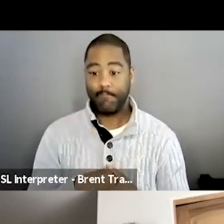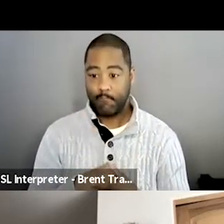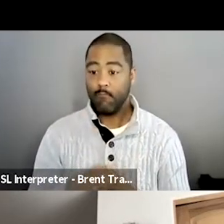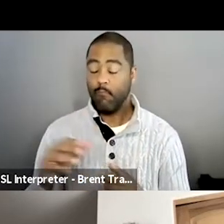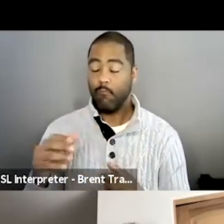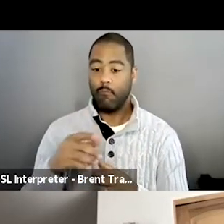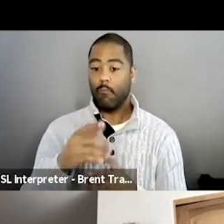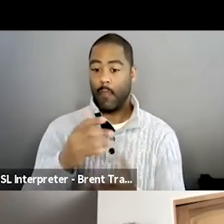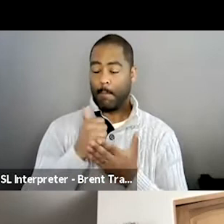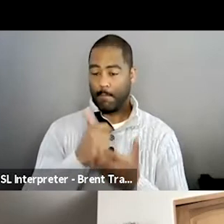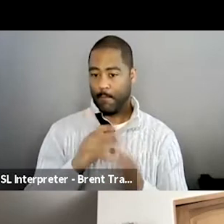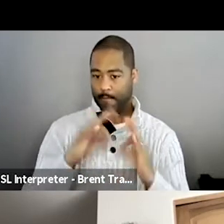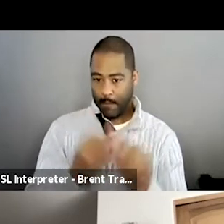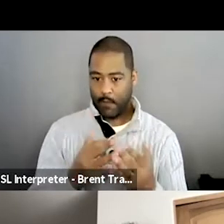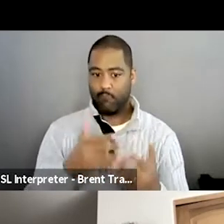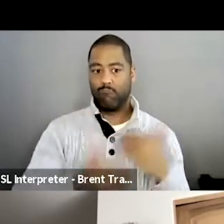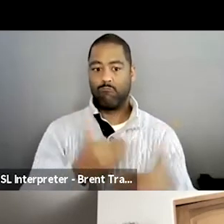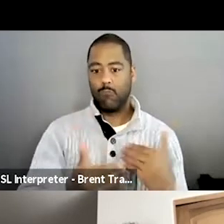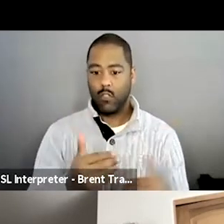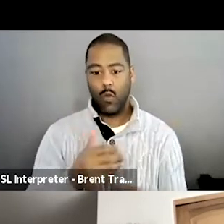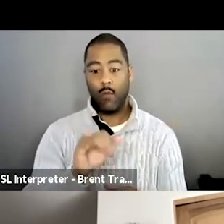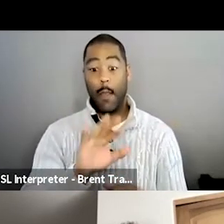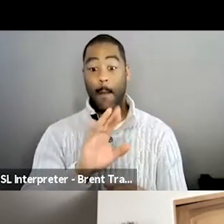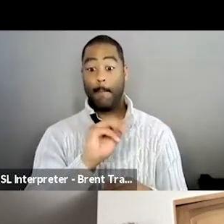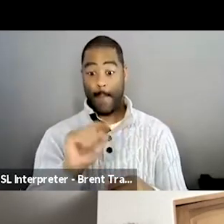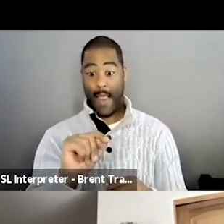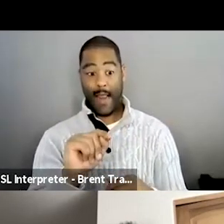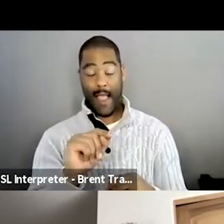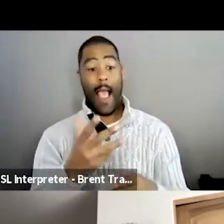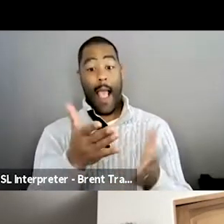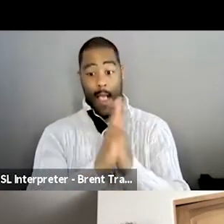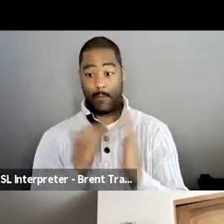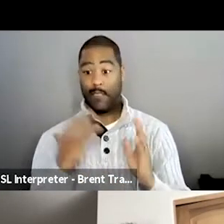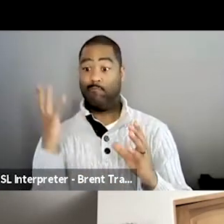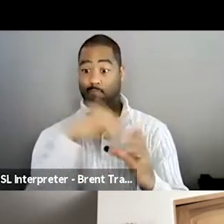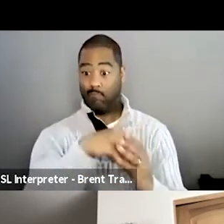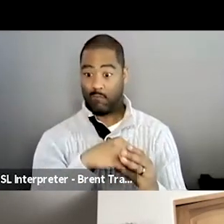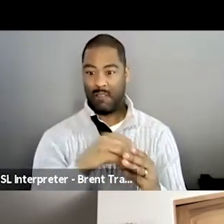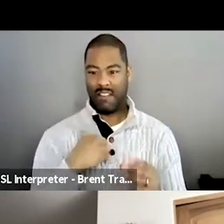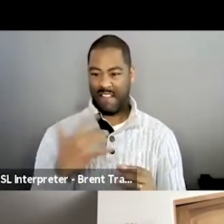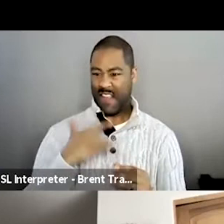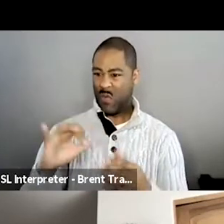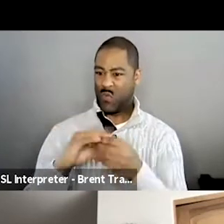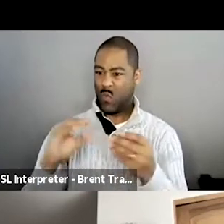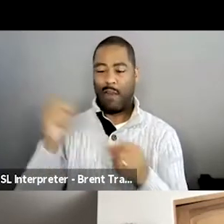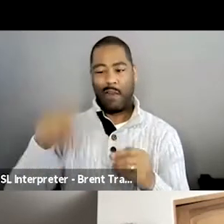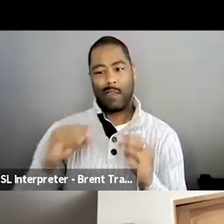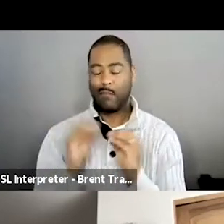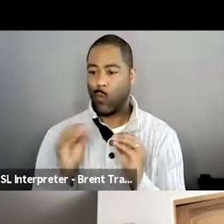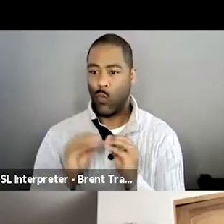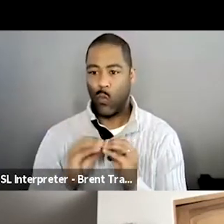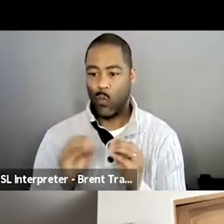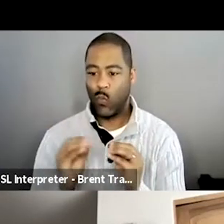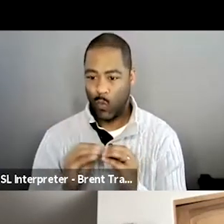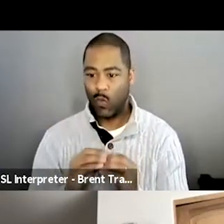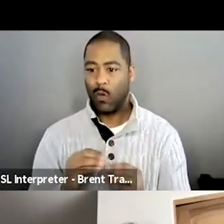a time where it just needed more shooting. It was a story that was sort of being pulled out to, to be a feature length, but I kept